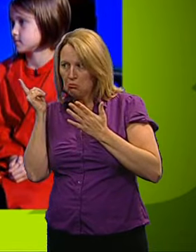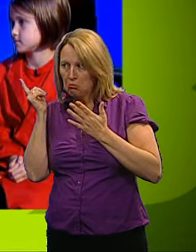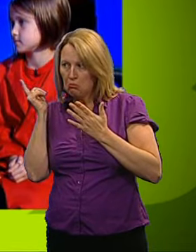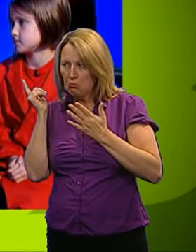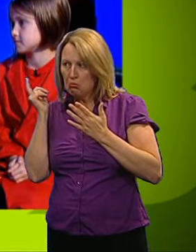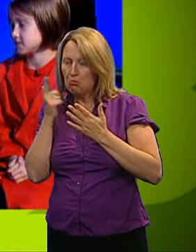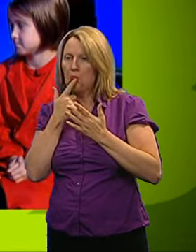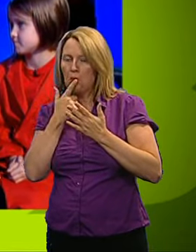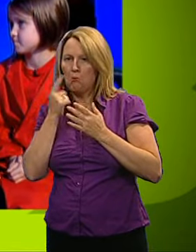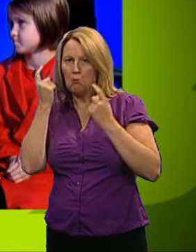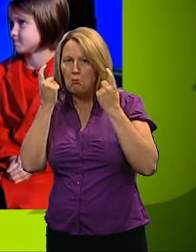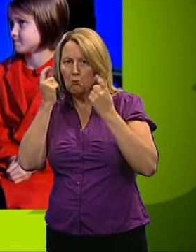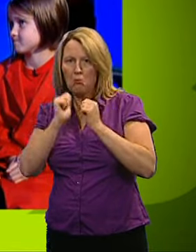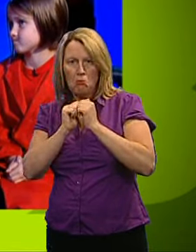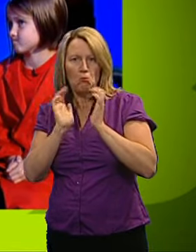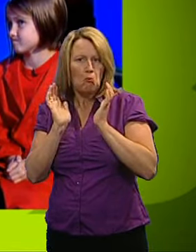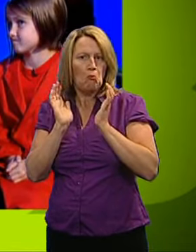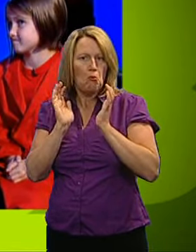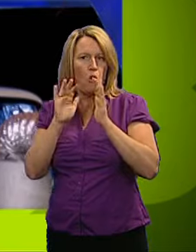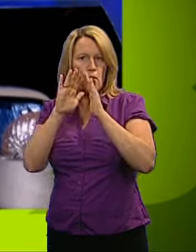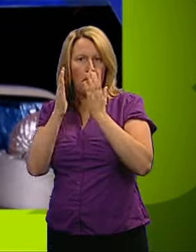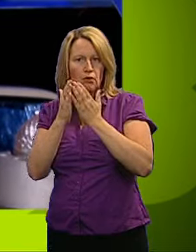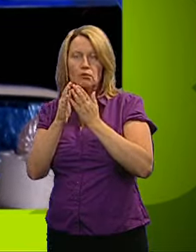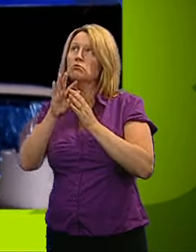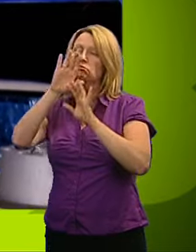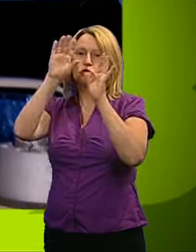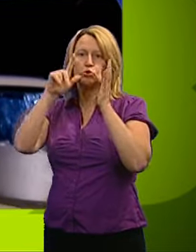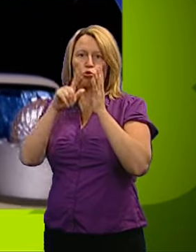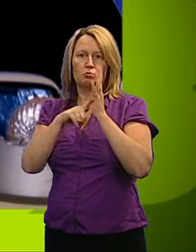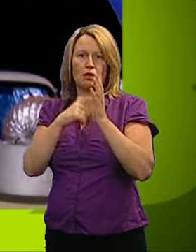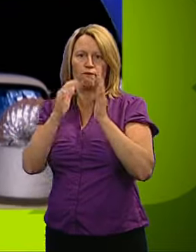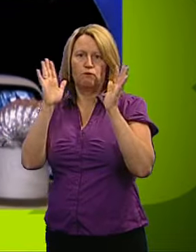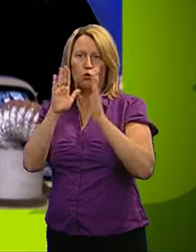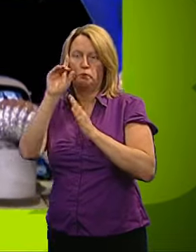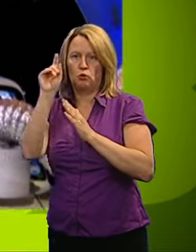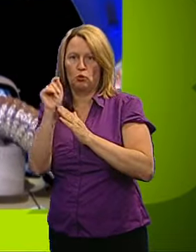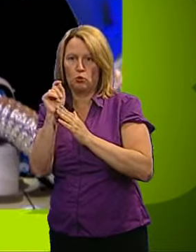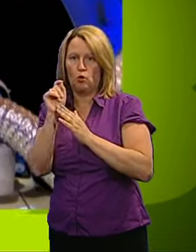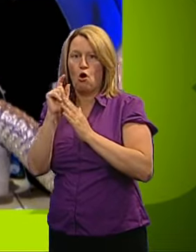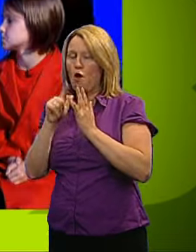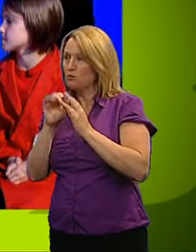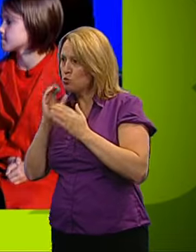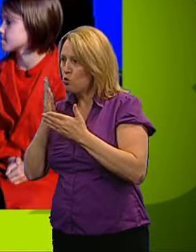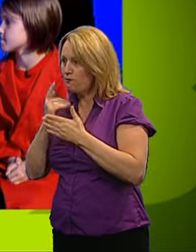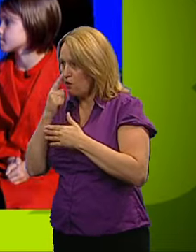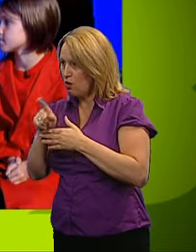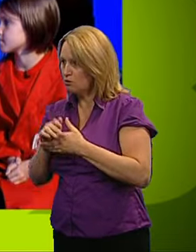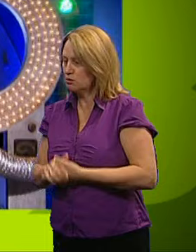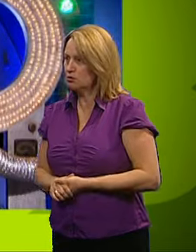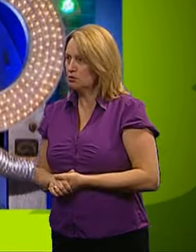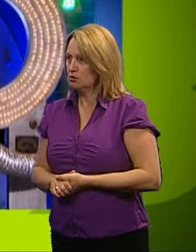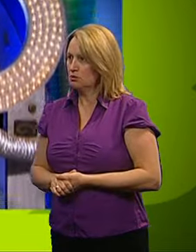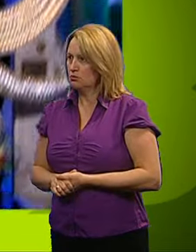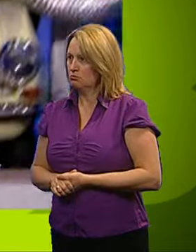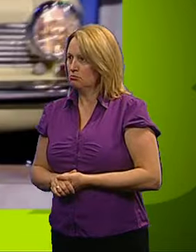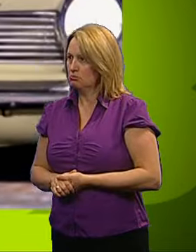thinking going on there. OK. Out of all the planets in the solar system, Jupiter has the fewest moons. Oliver, is that true or